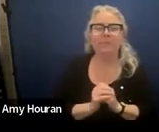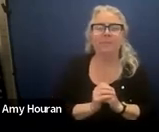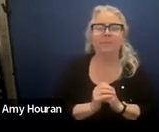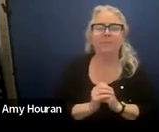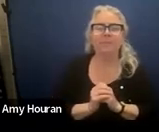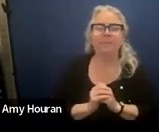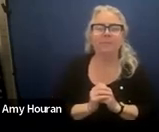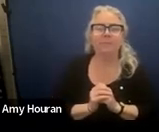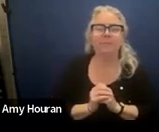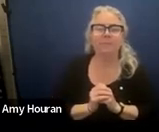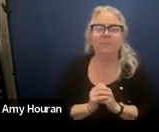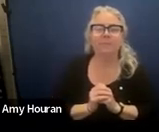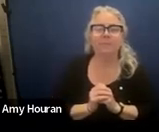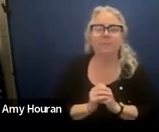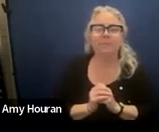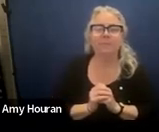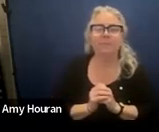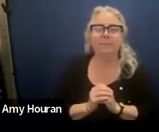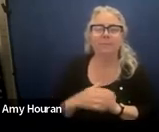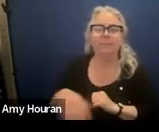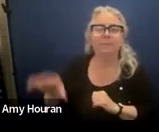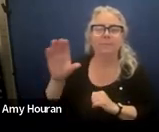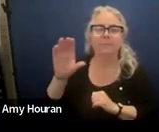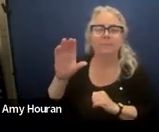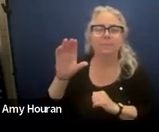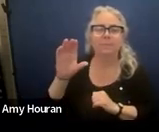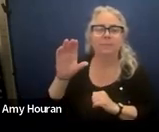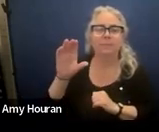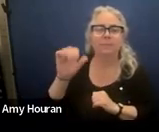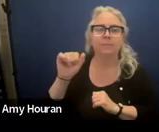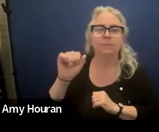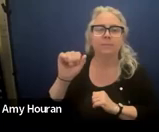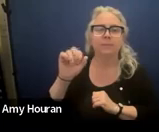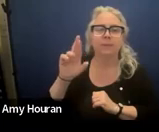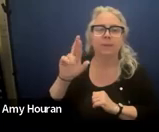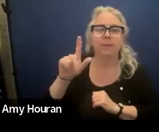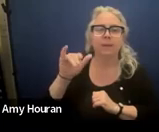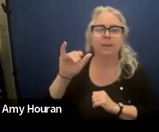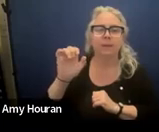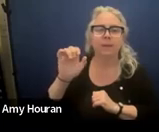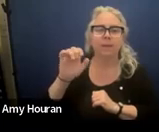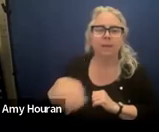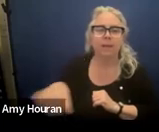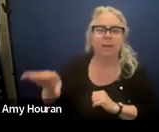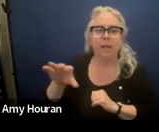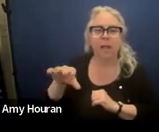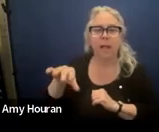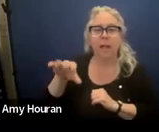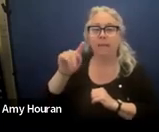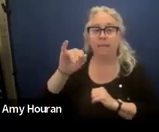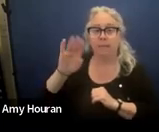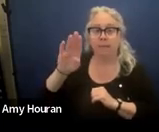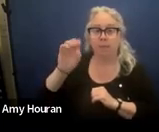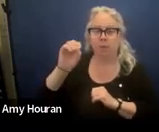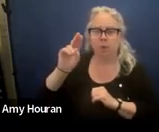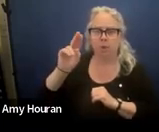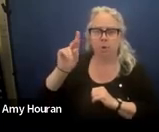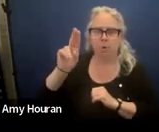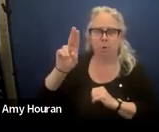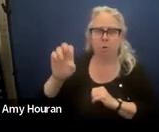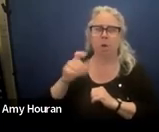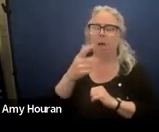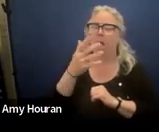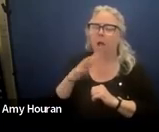and carly hi everyone i'm carly thibodeau and i joined the team it must be a year and 10